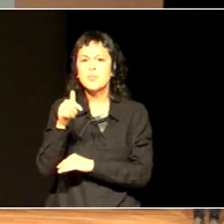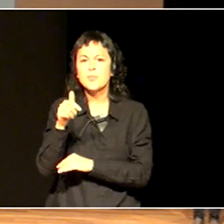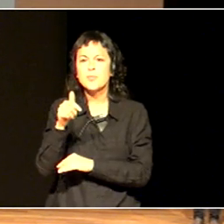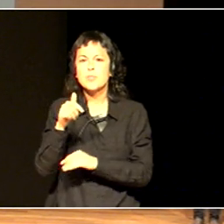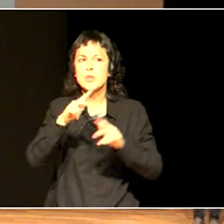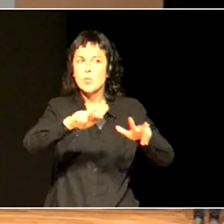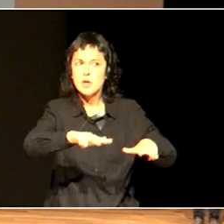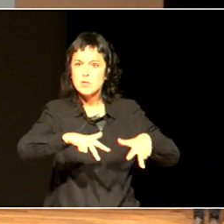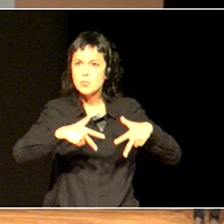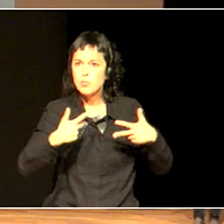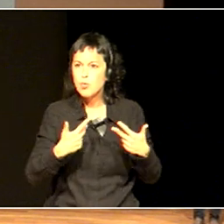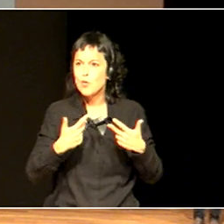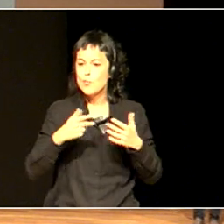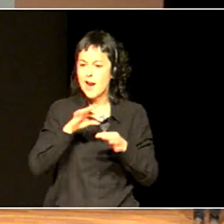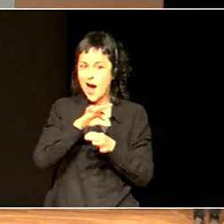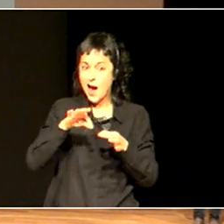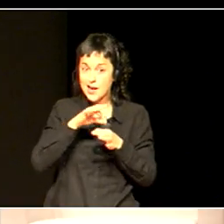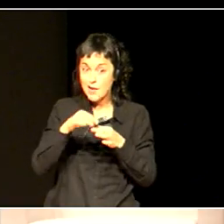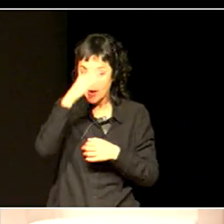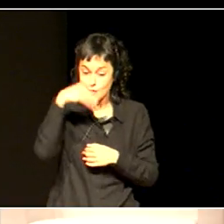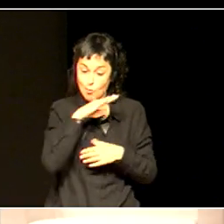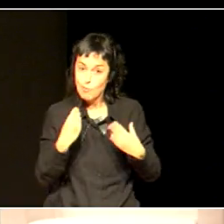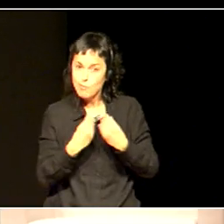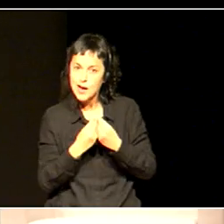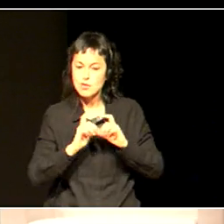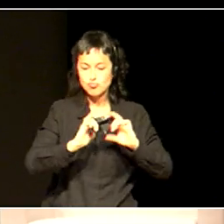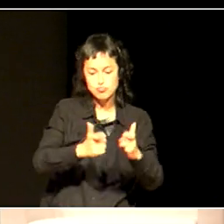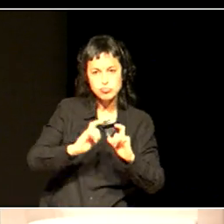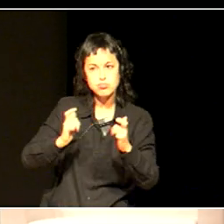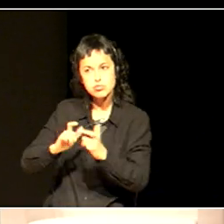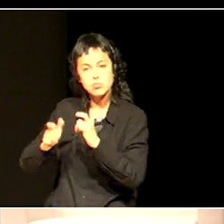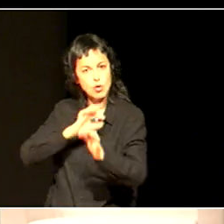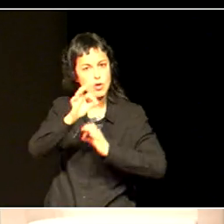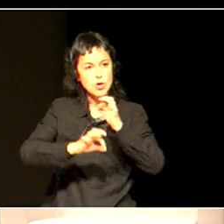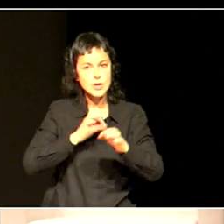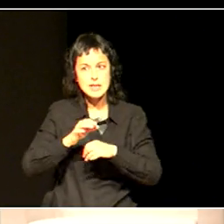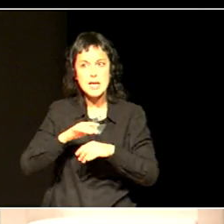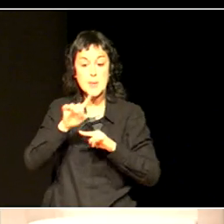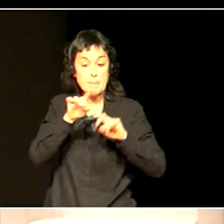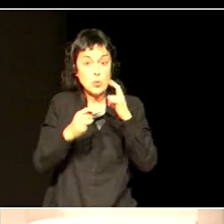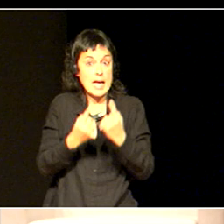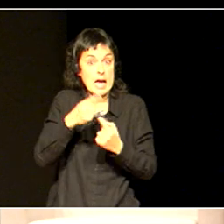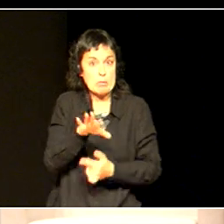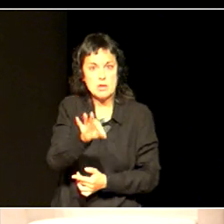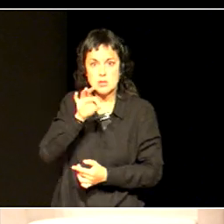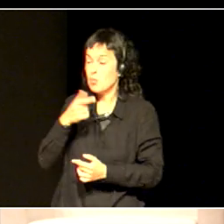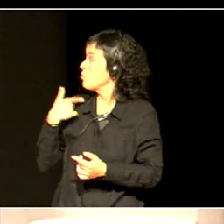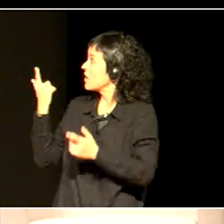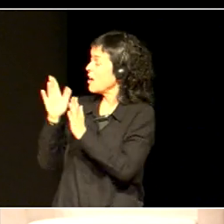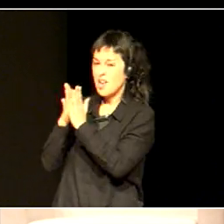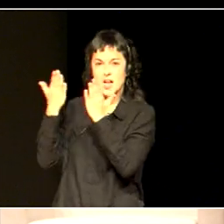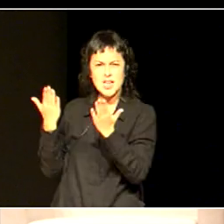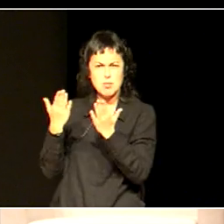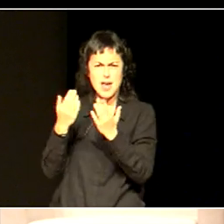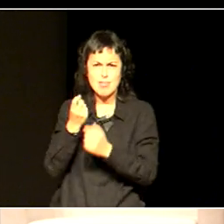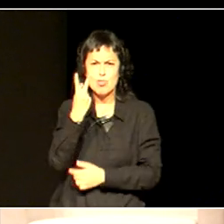index has 2,000 questions. Well, she took two or three or four questions, which became the basis of discussion in